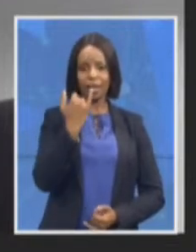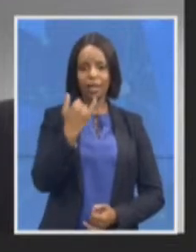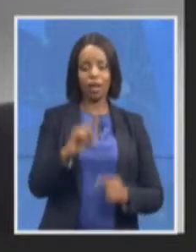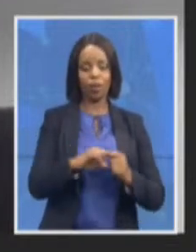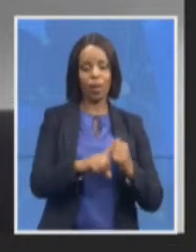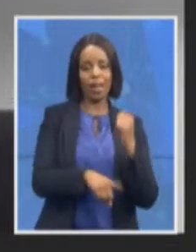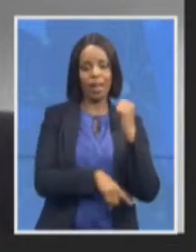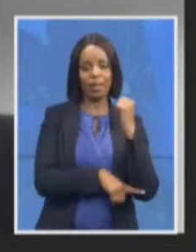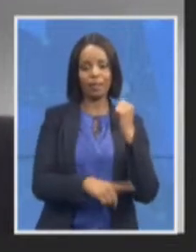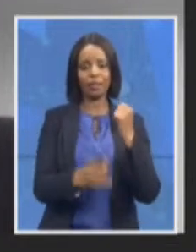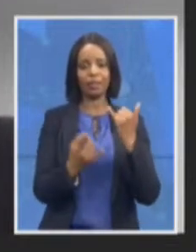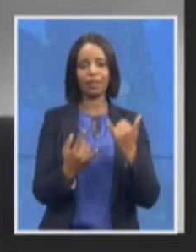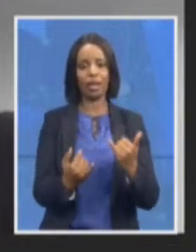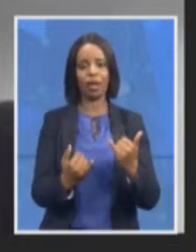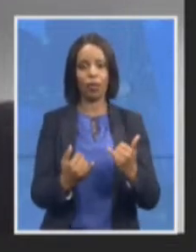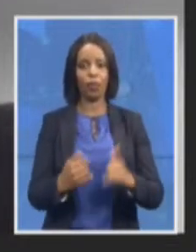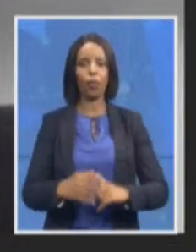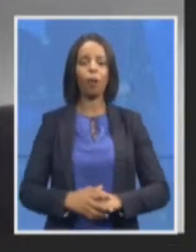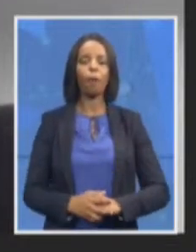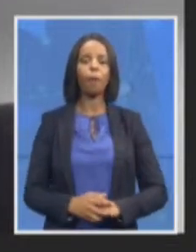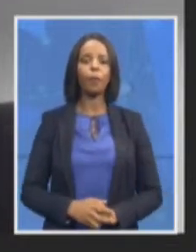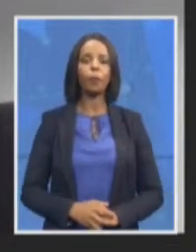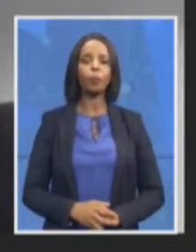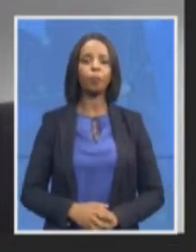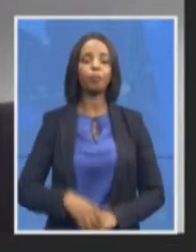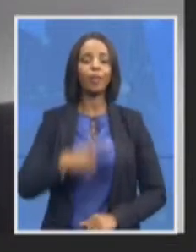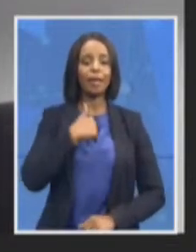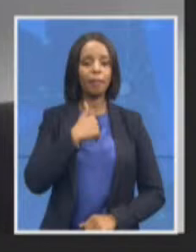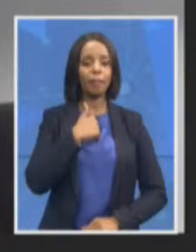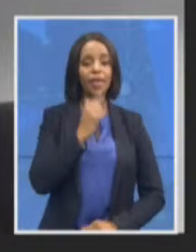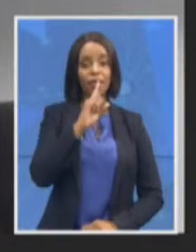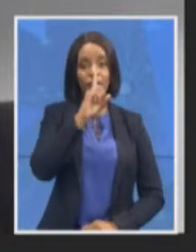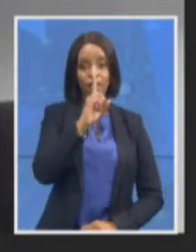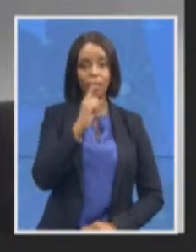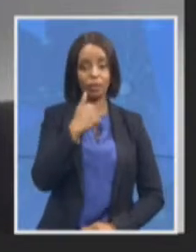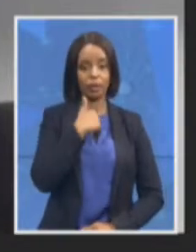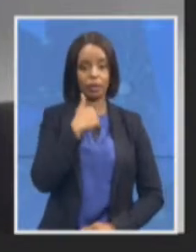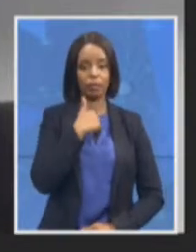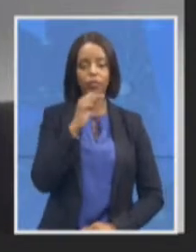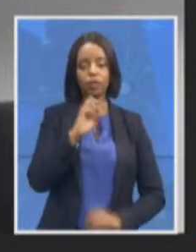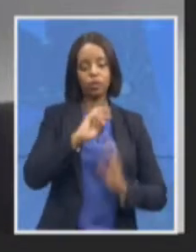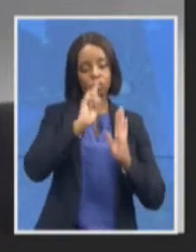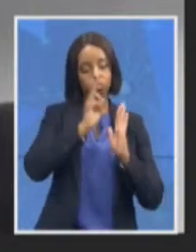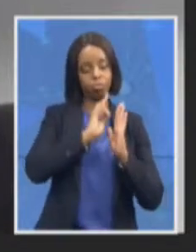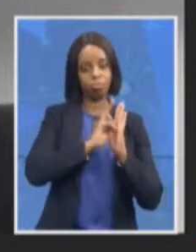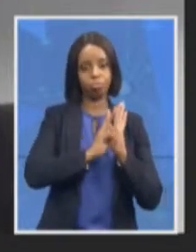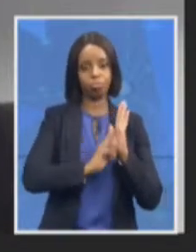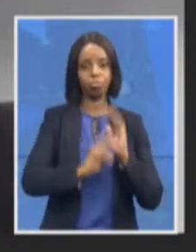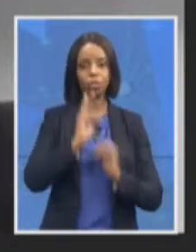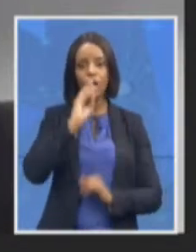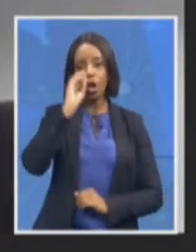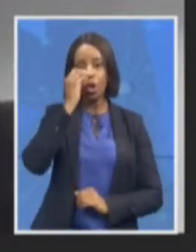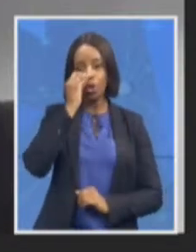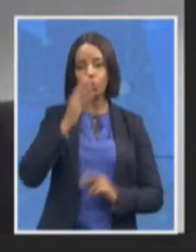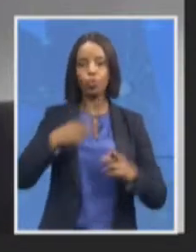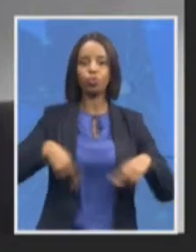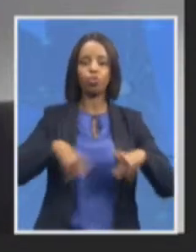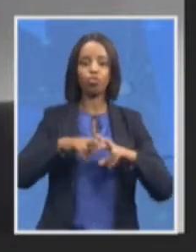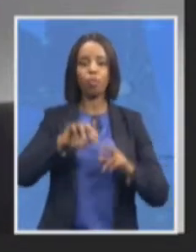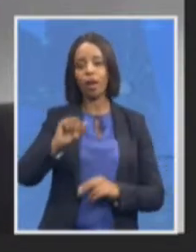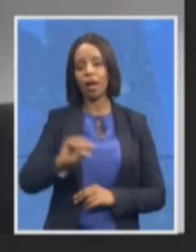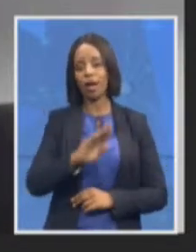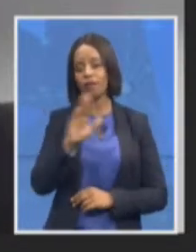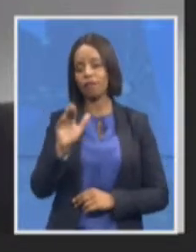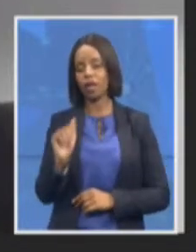firstly read the question from newsroom Africa the question